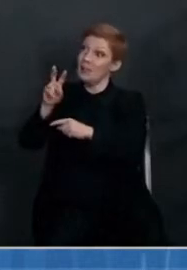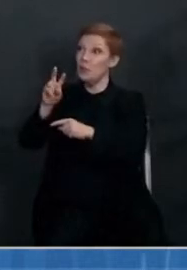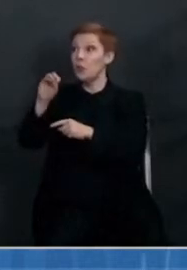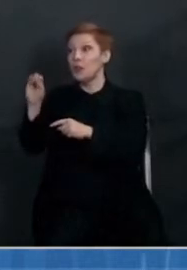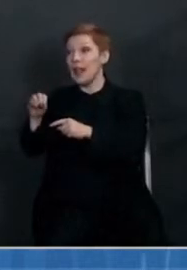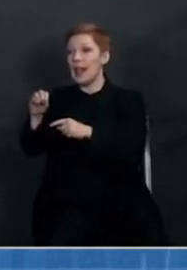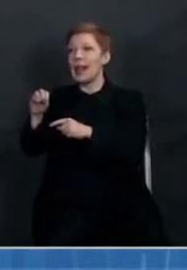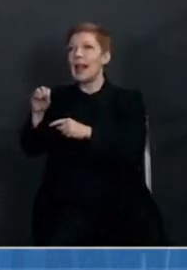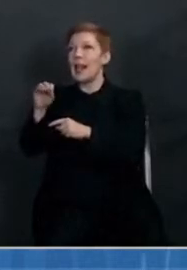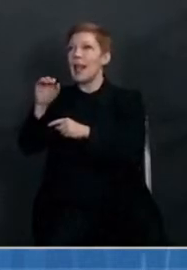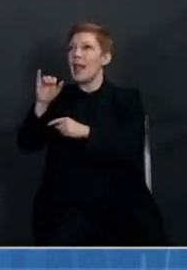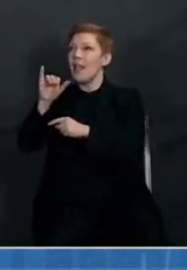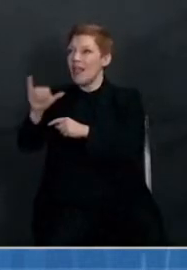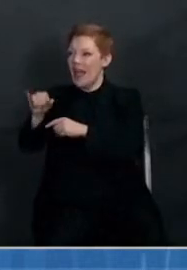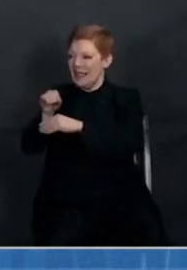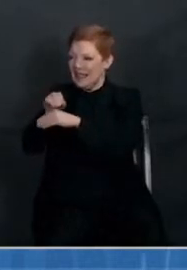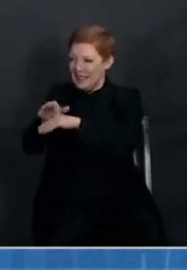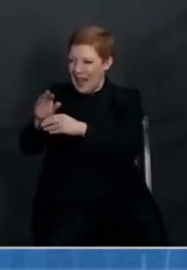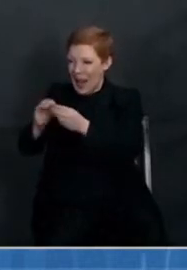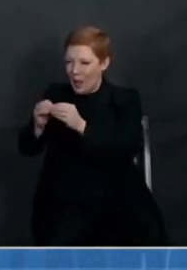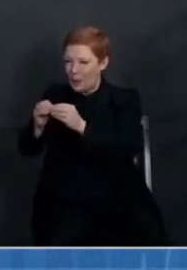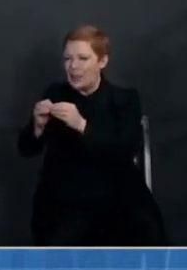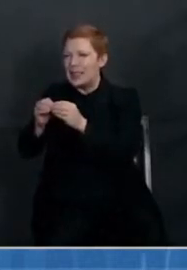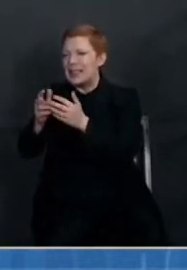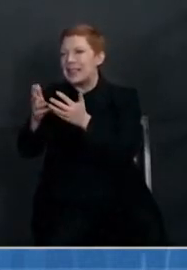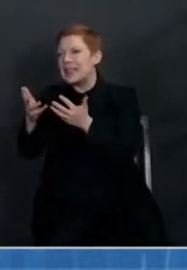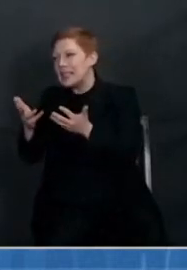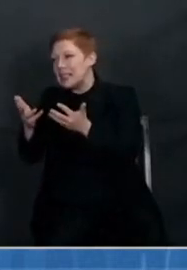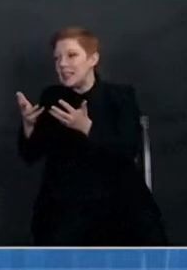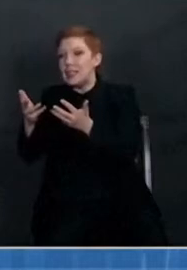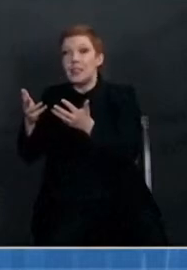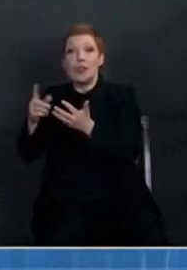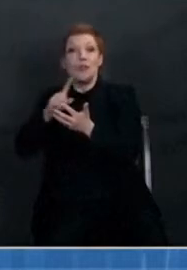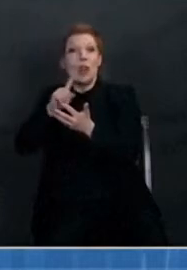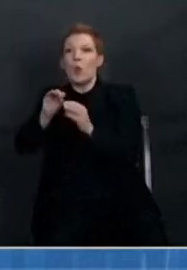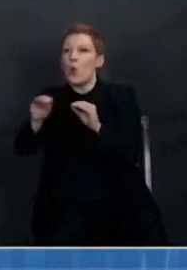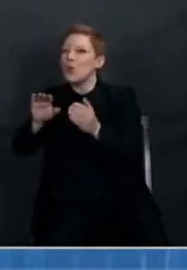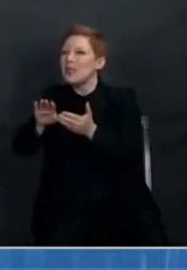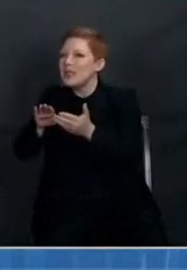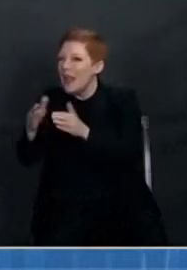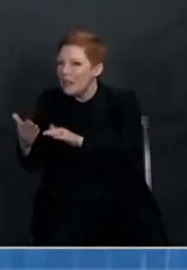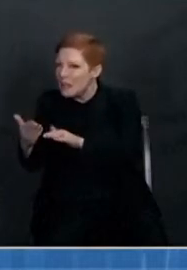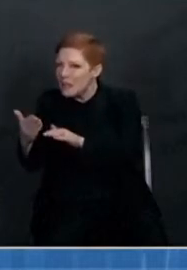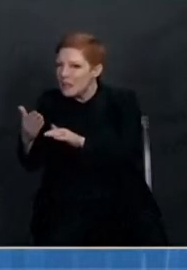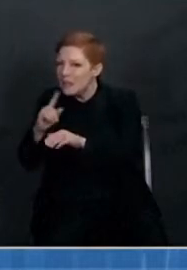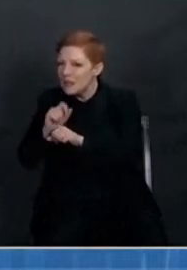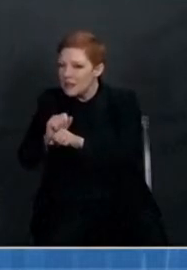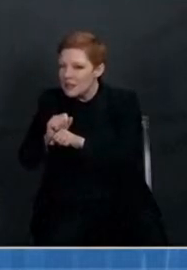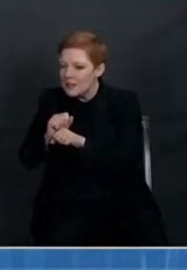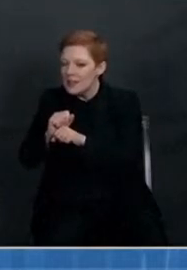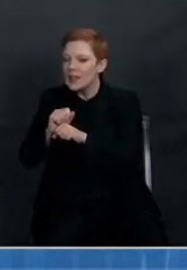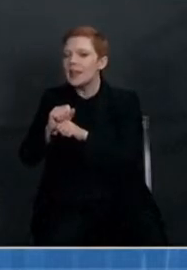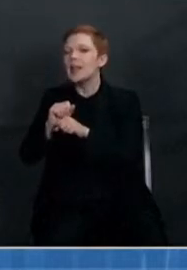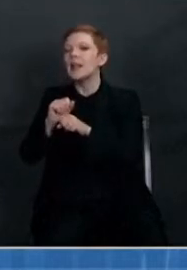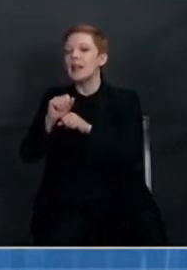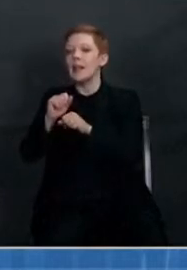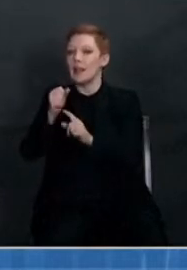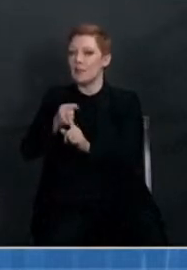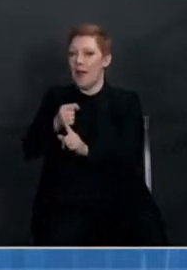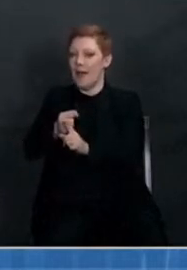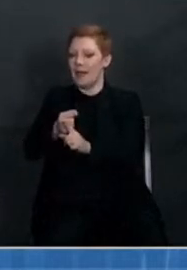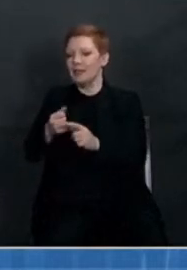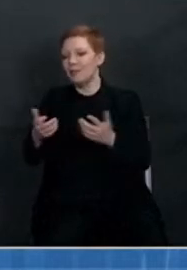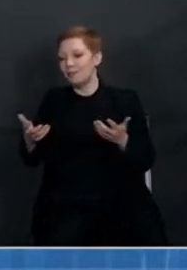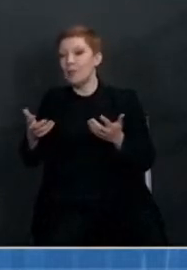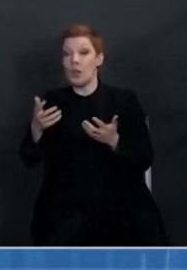virtually no hospitalizations or deaths in there. Now, getting to the third point, which I believe is important